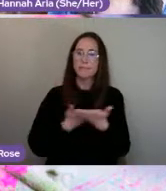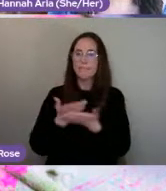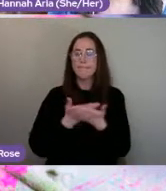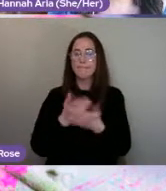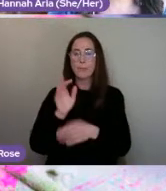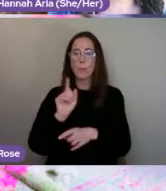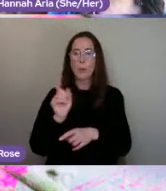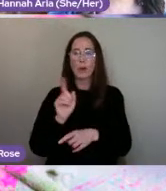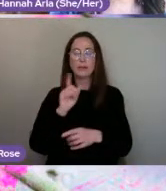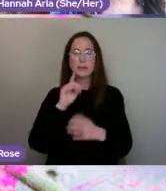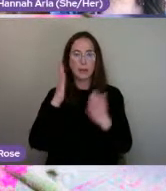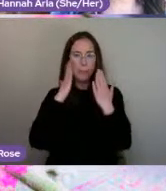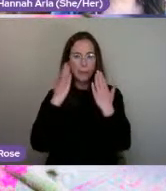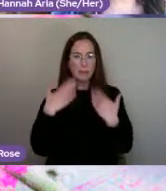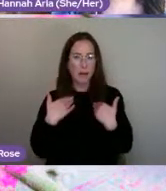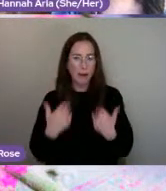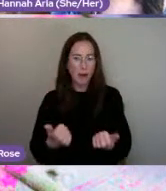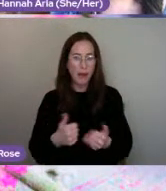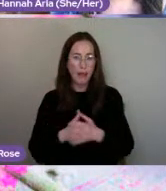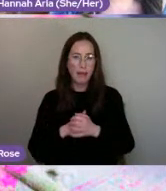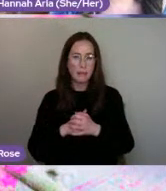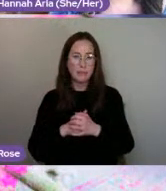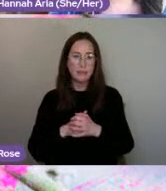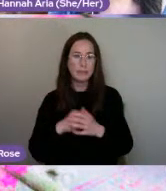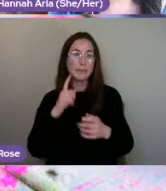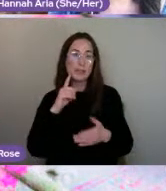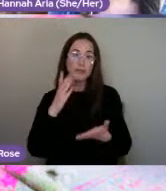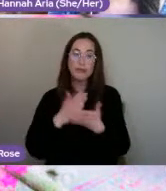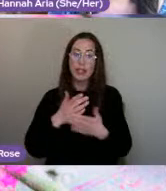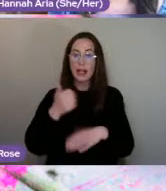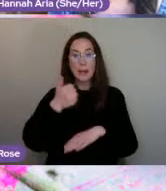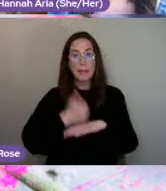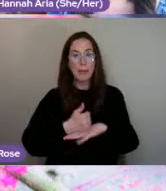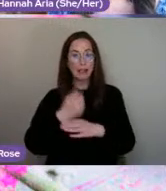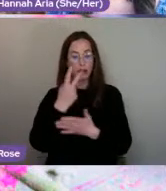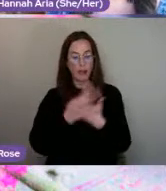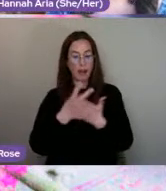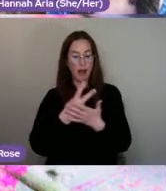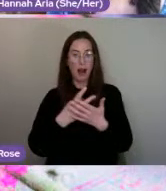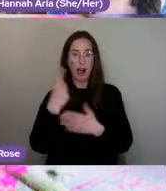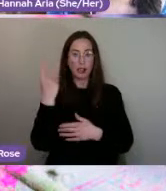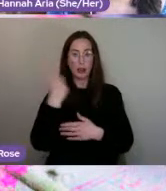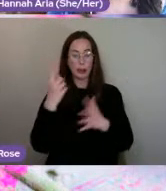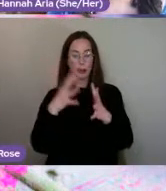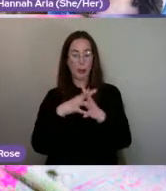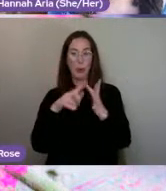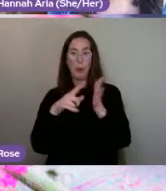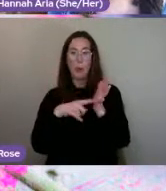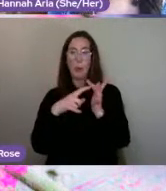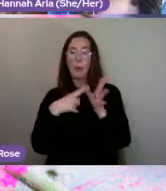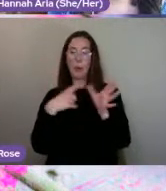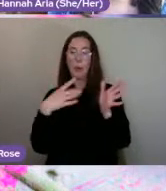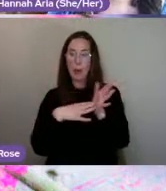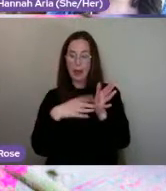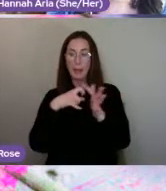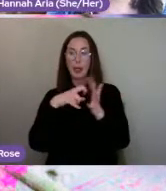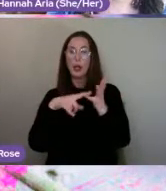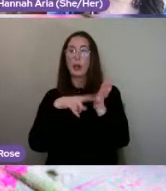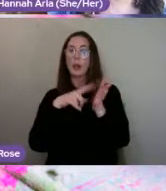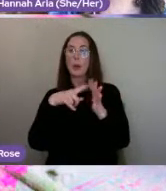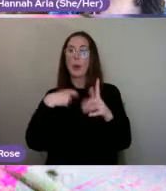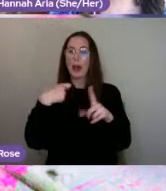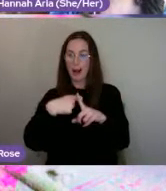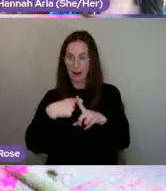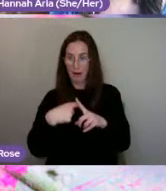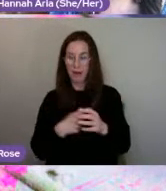And it's based upon the ideas of a piece of art done by William Kulik. So the original piece